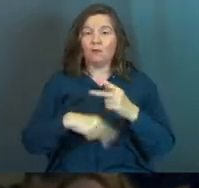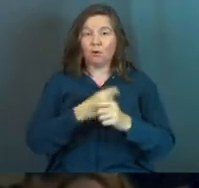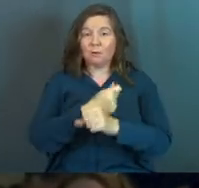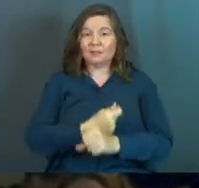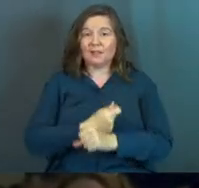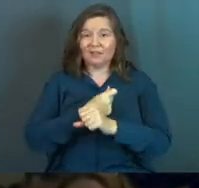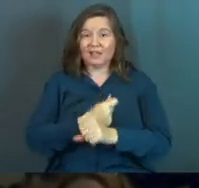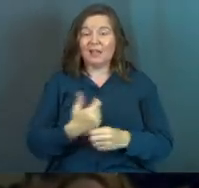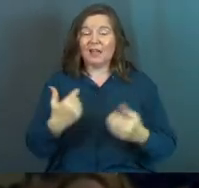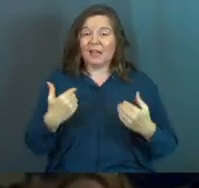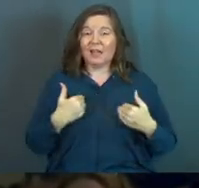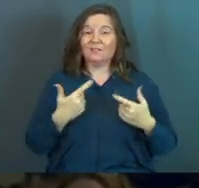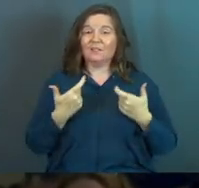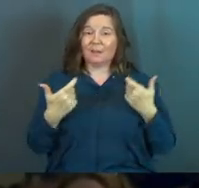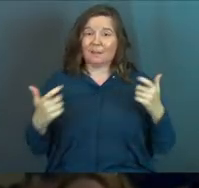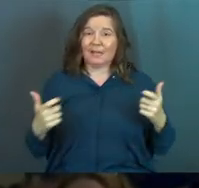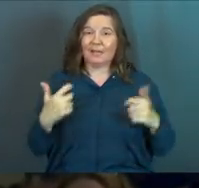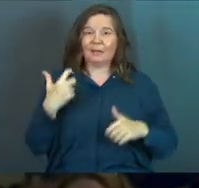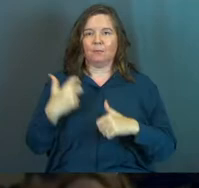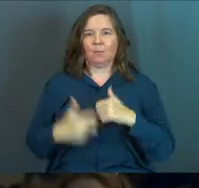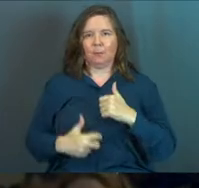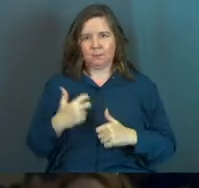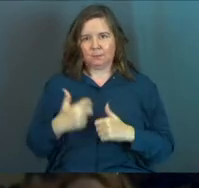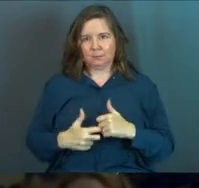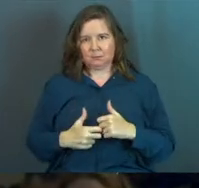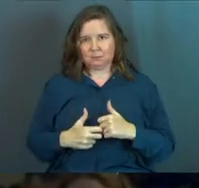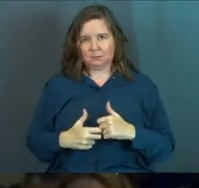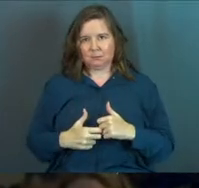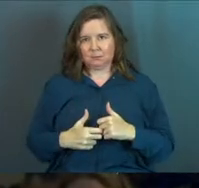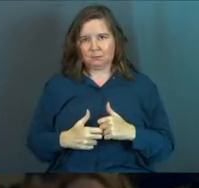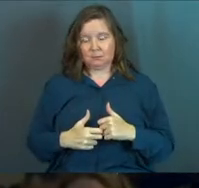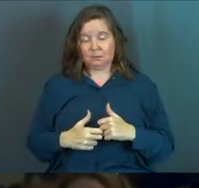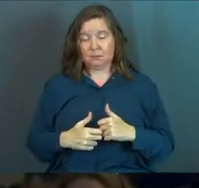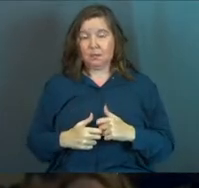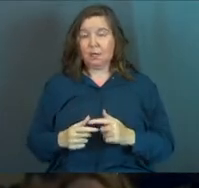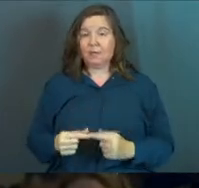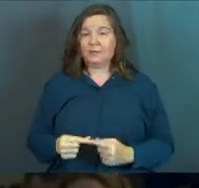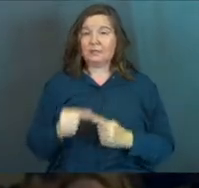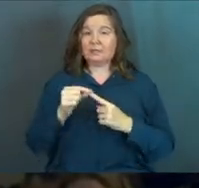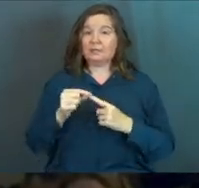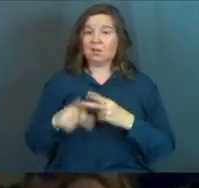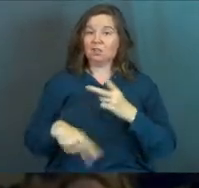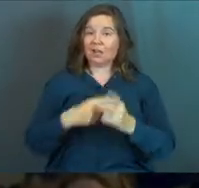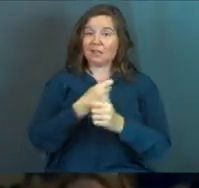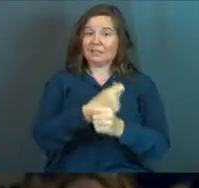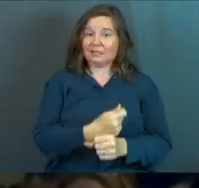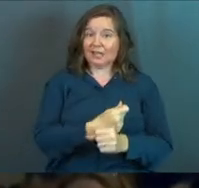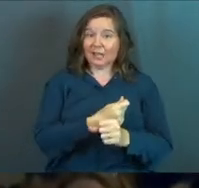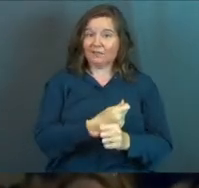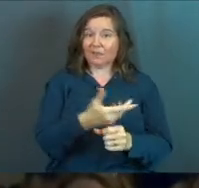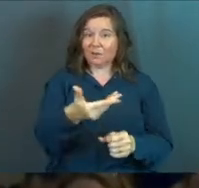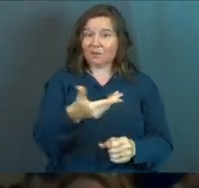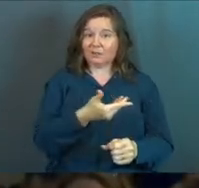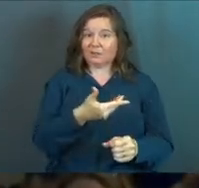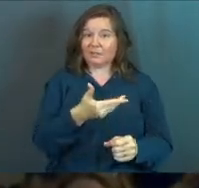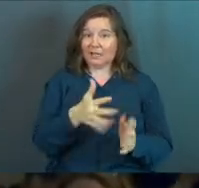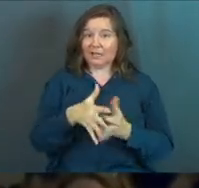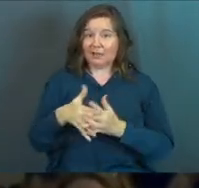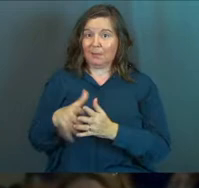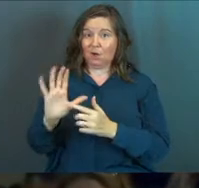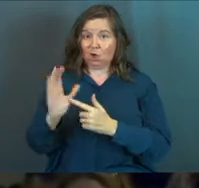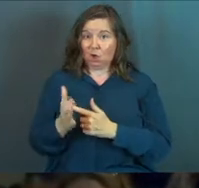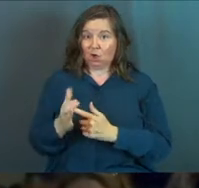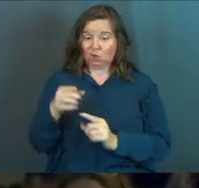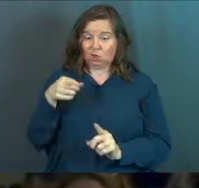of slavery have big, big problems. The very special kind of slavery that was introduced into American